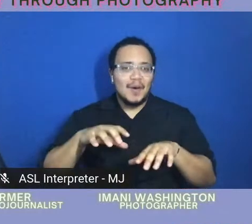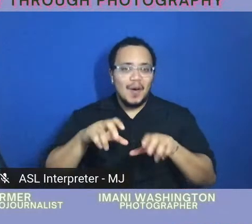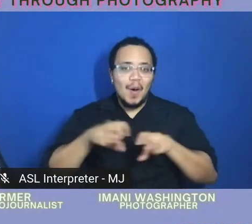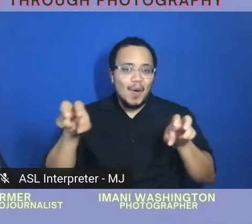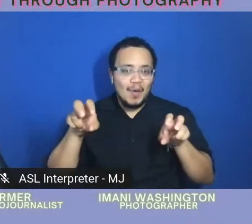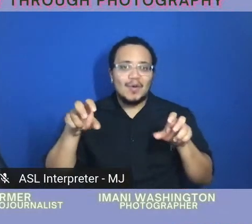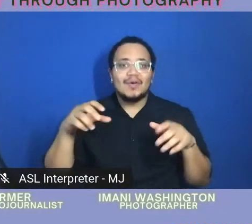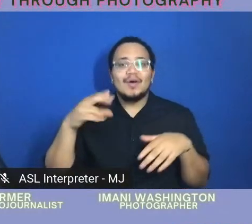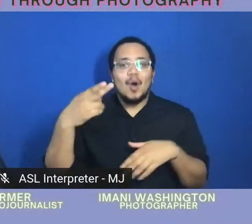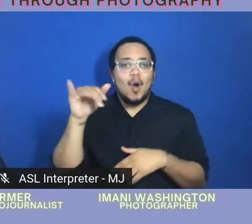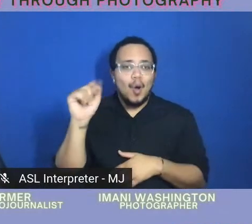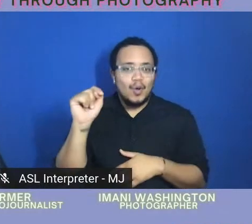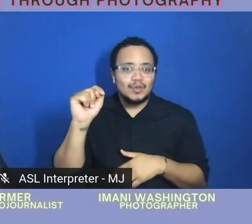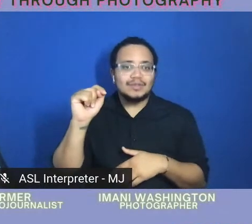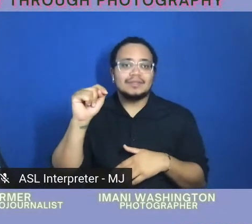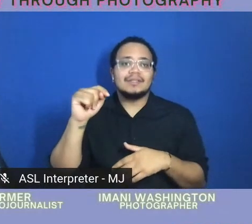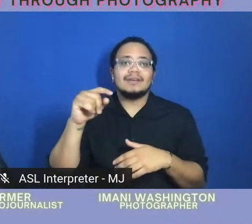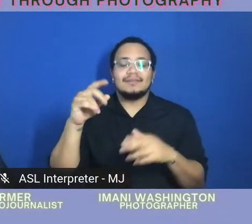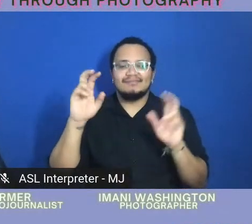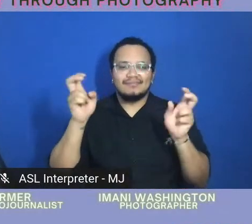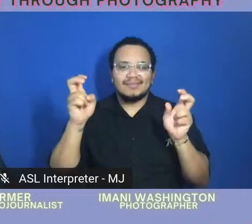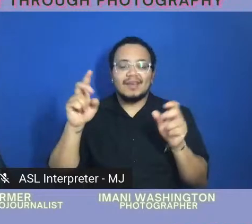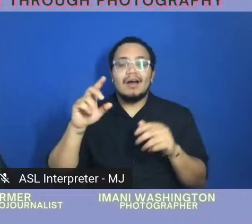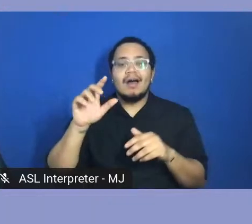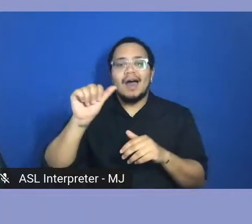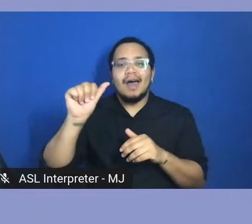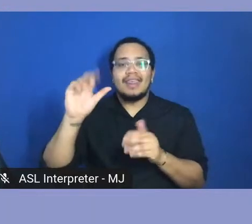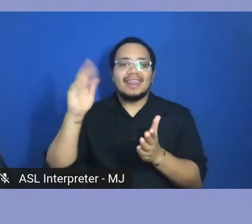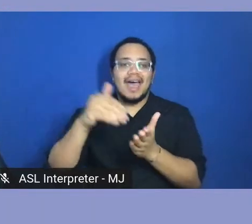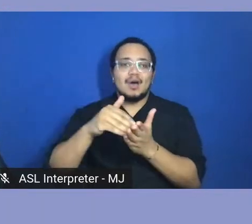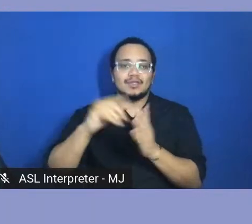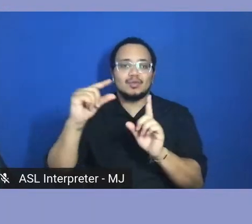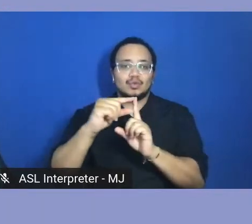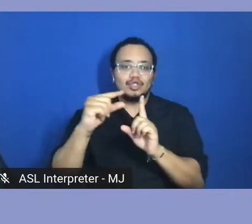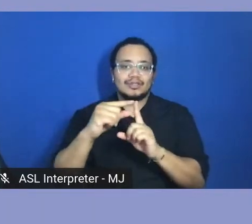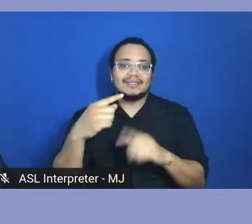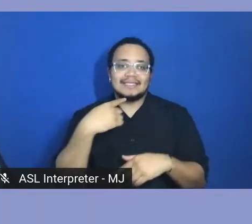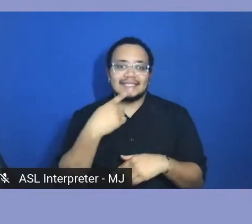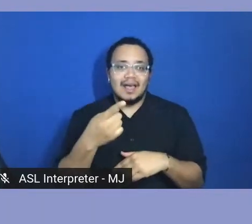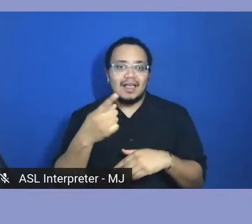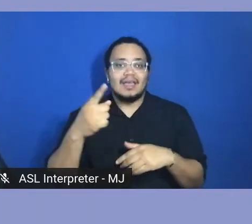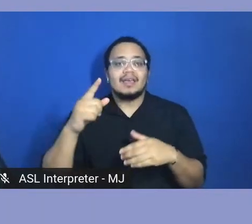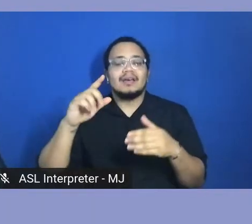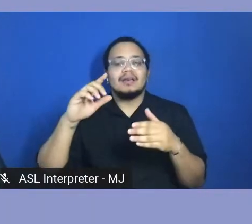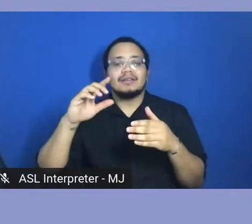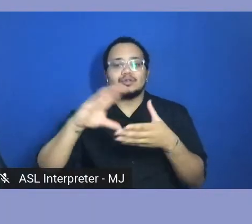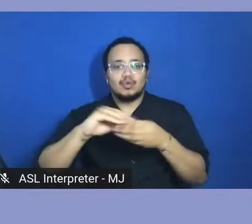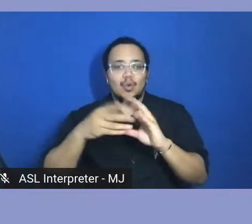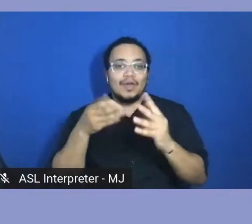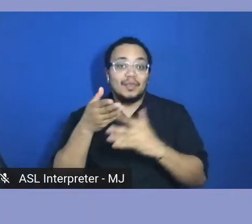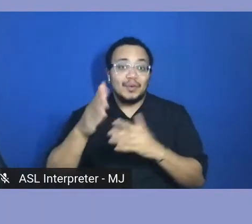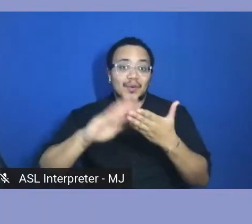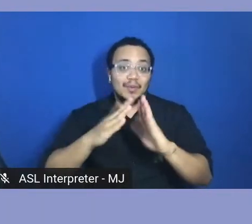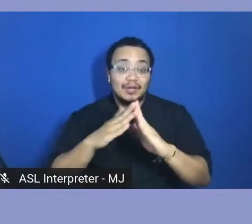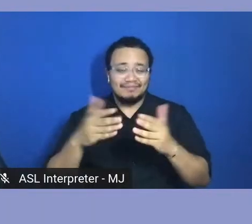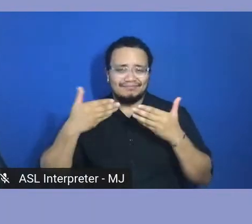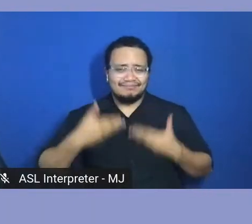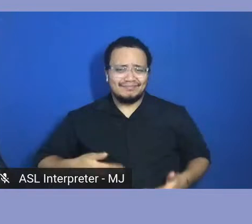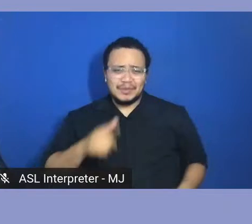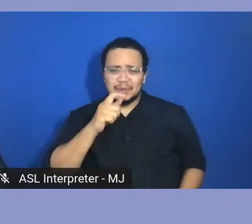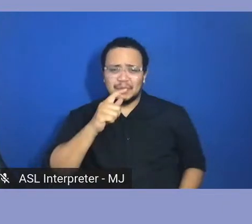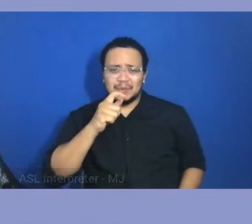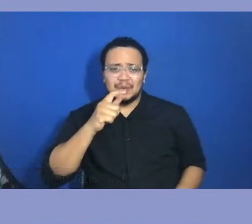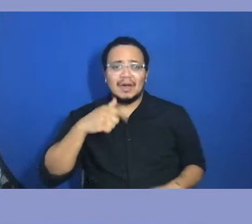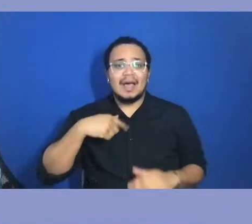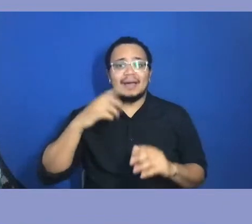the community stories about photography. Quick background about me. I am a creative architect and actually